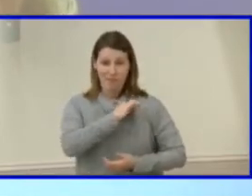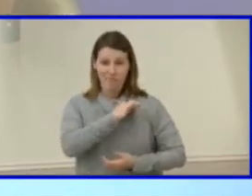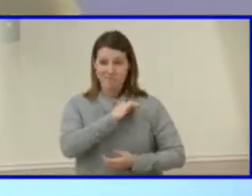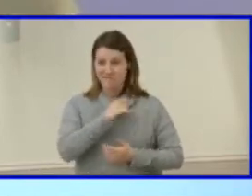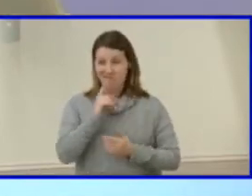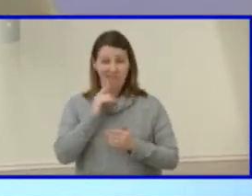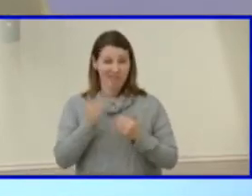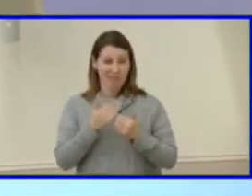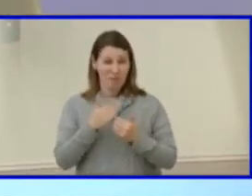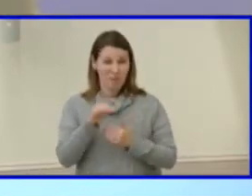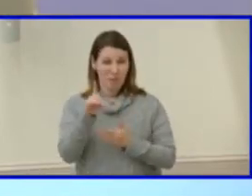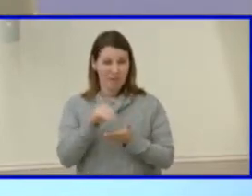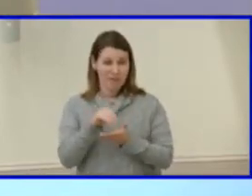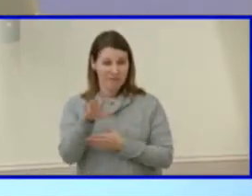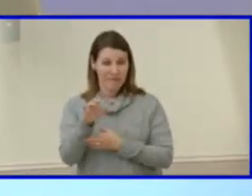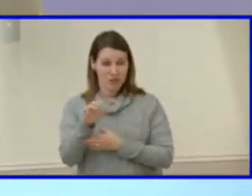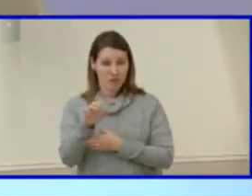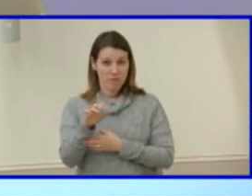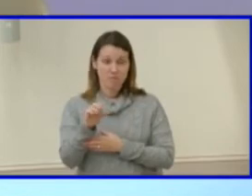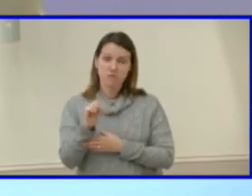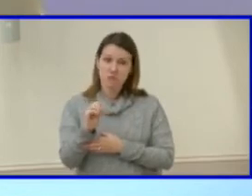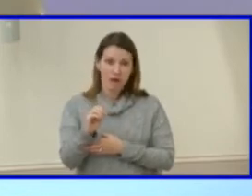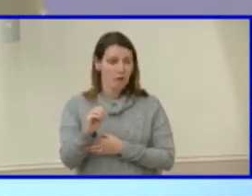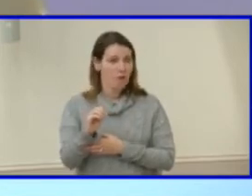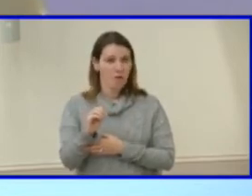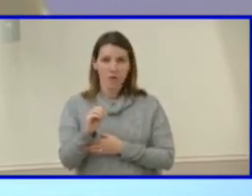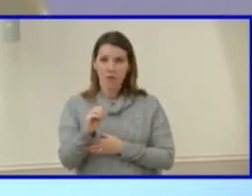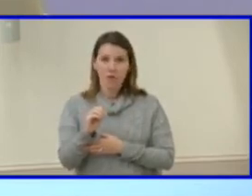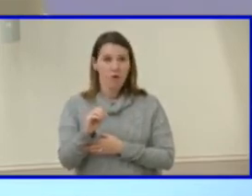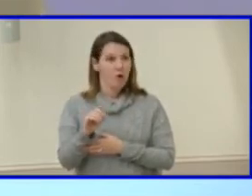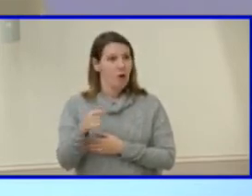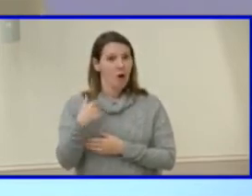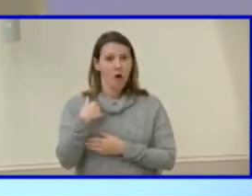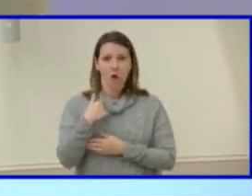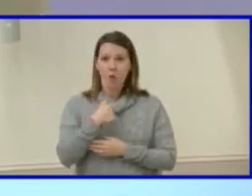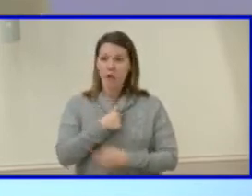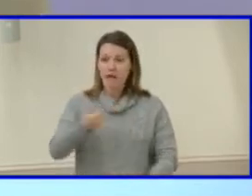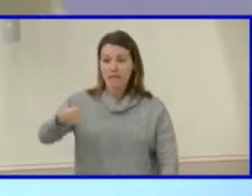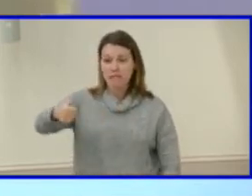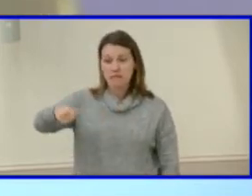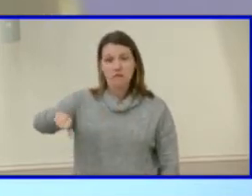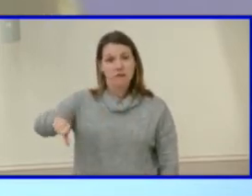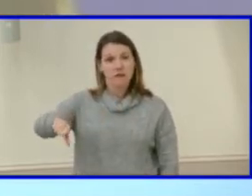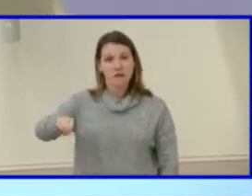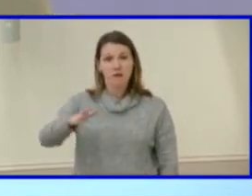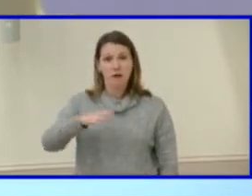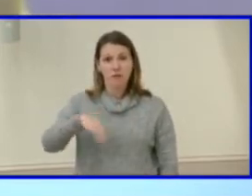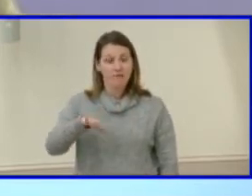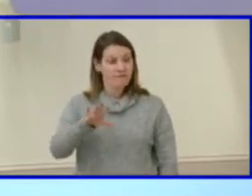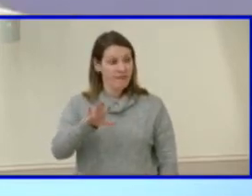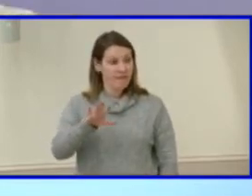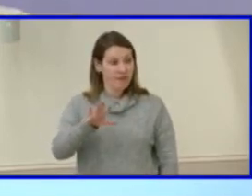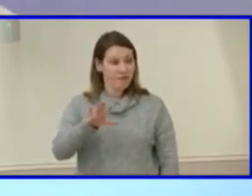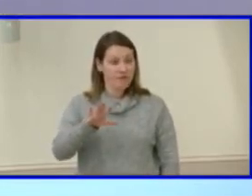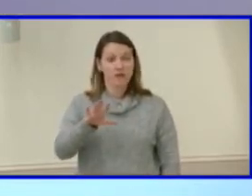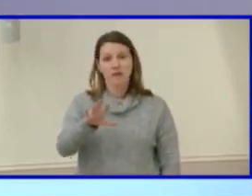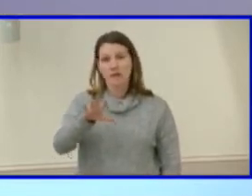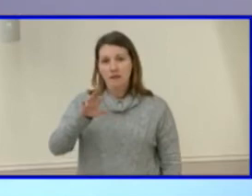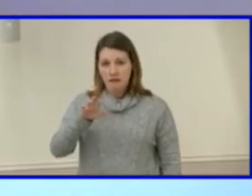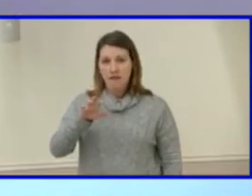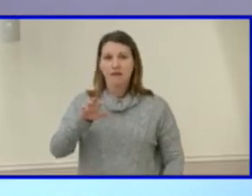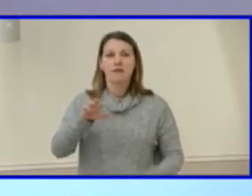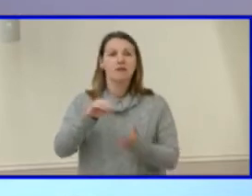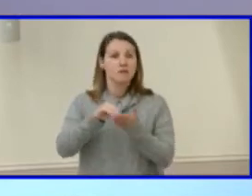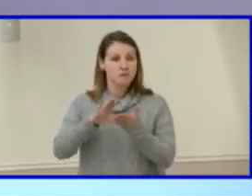we are turning away right around 500 students a year that have the ability to